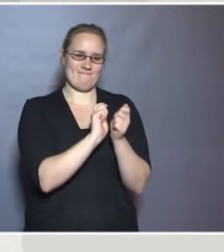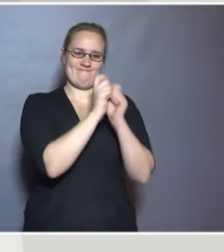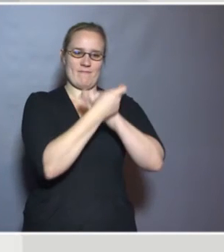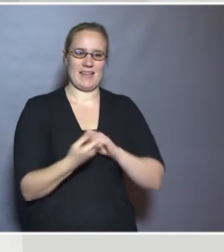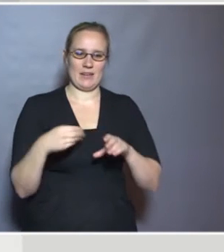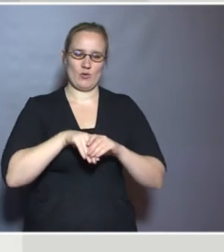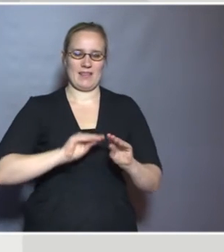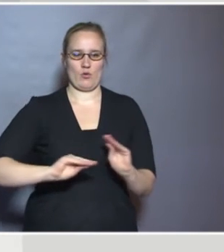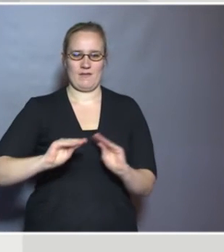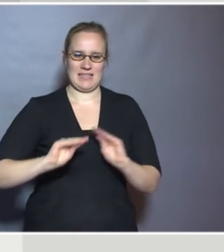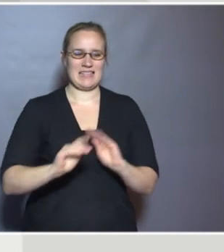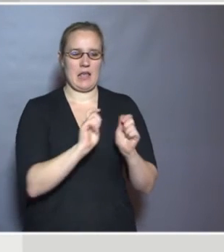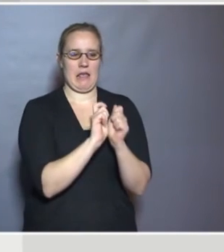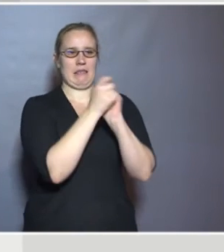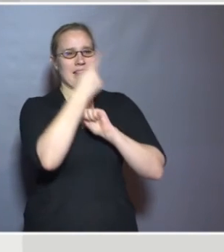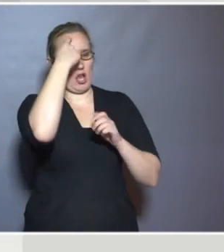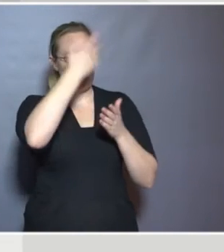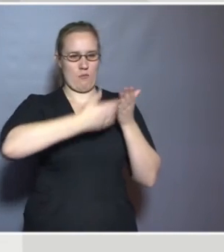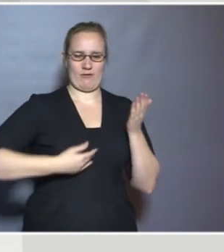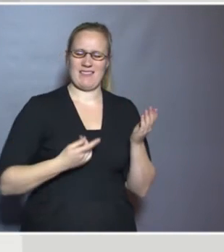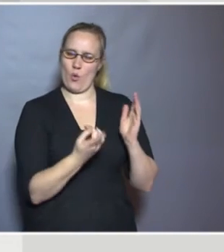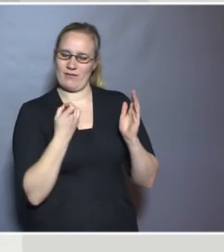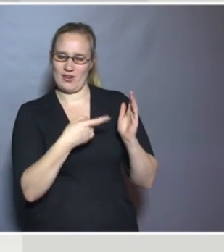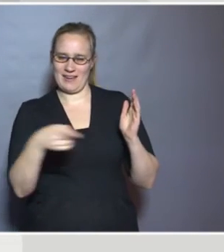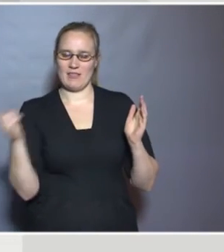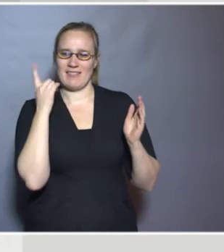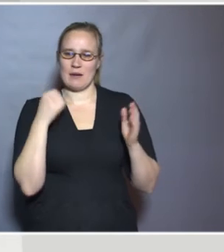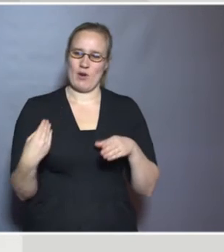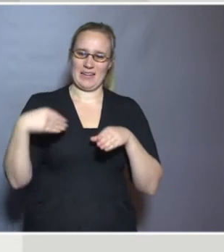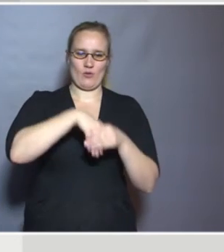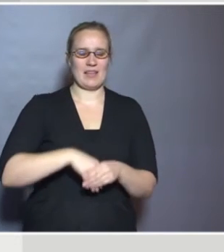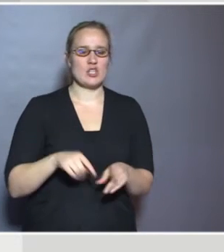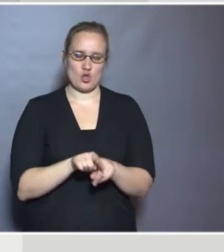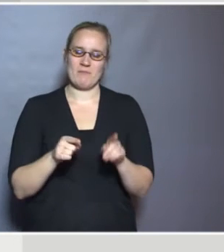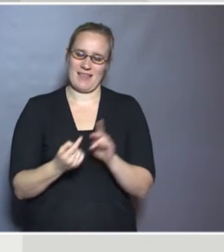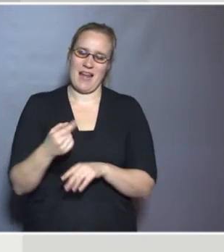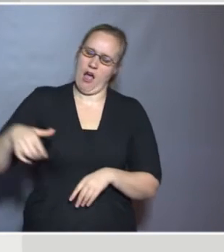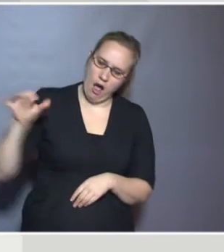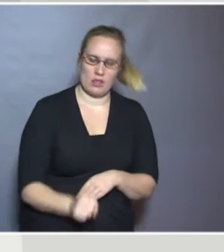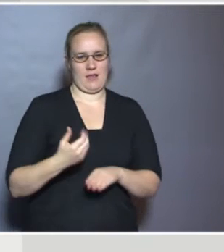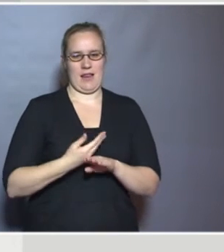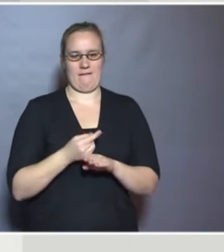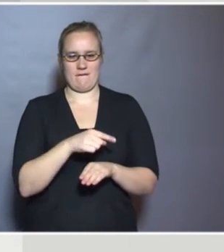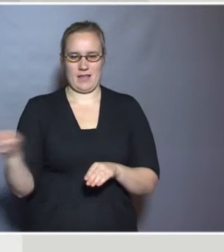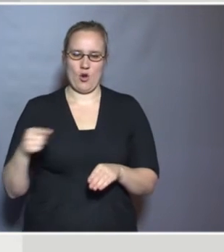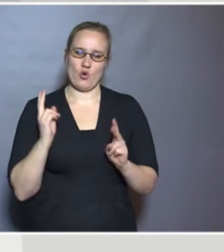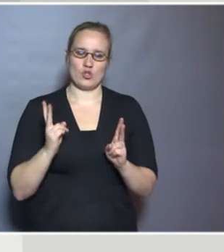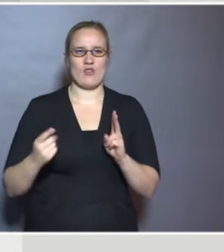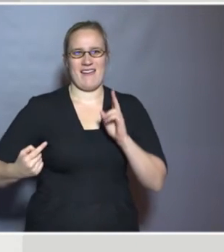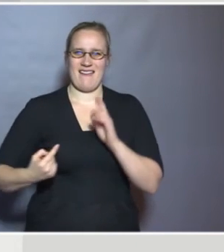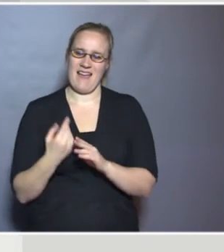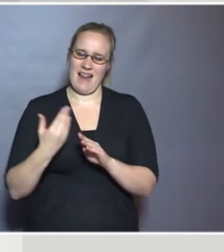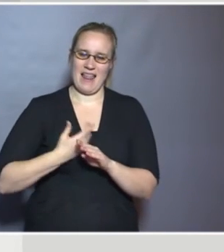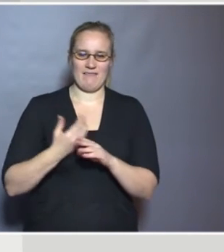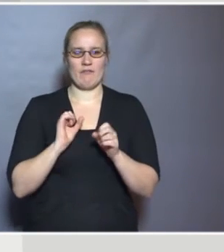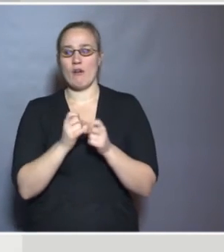It's really challenging them to think about inclusion as being for all learners and learners from a range of